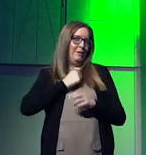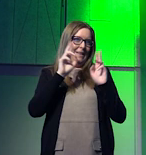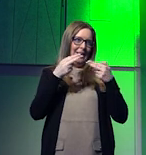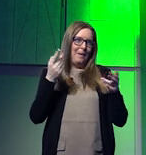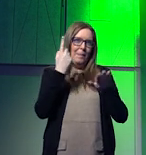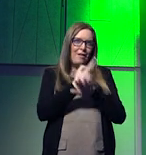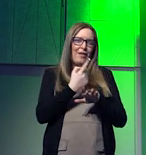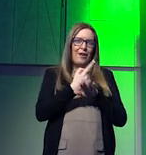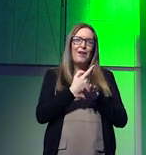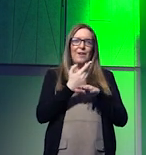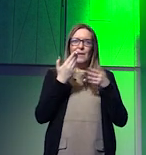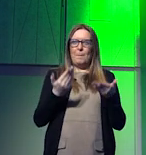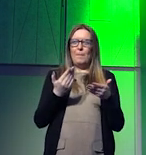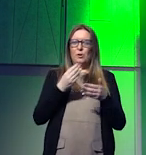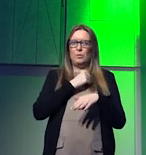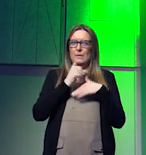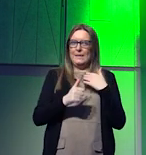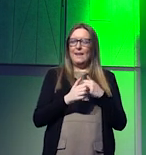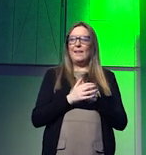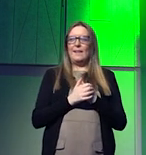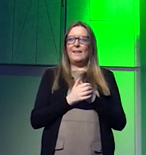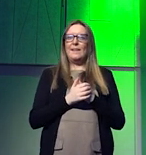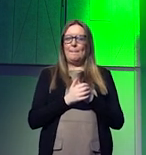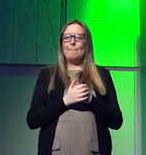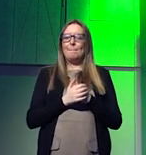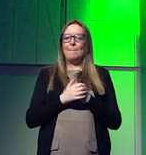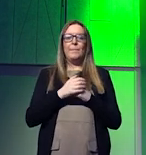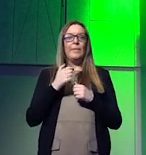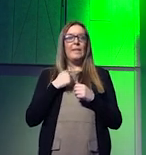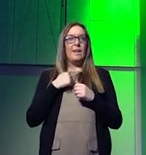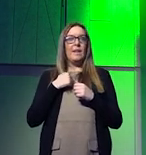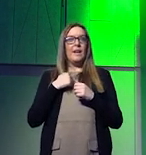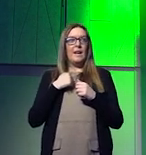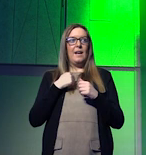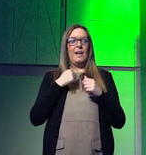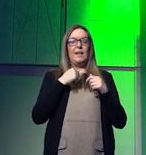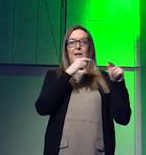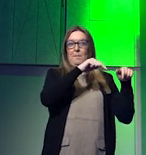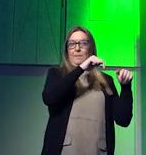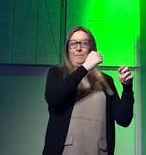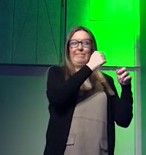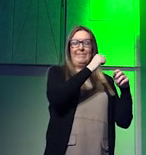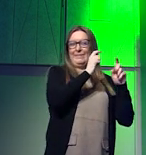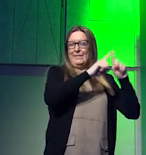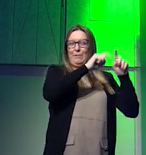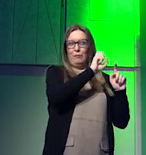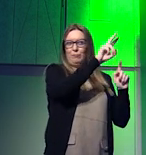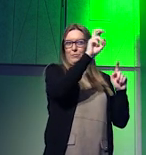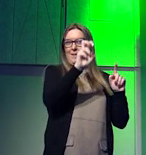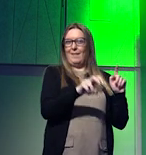with you in person today um i am indeed back from the arctic and in between different travels but i really